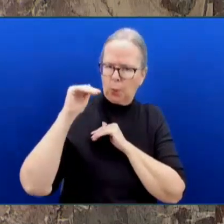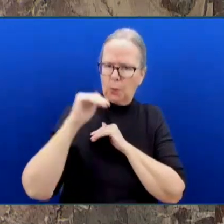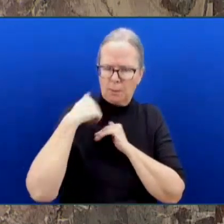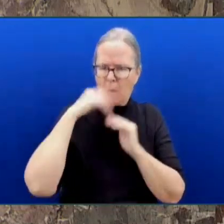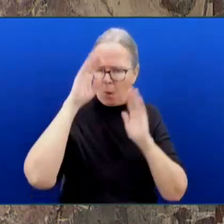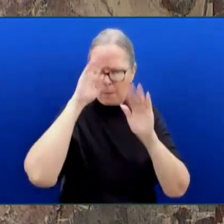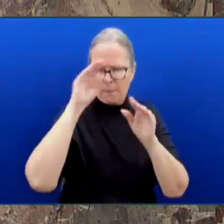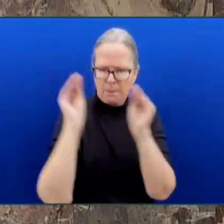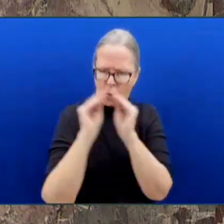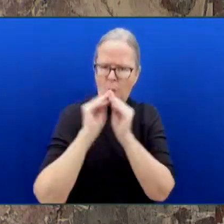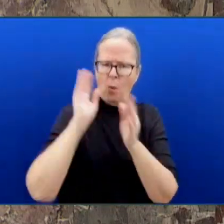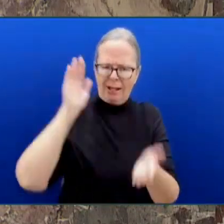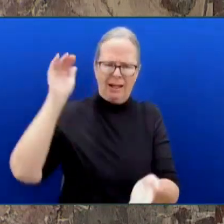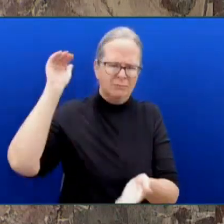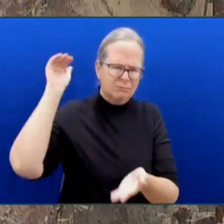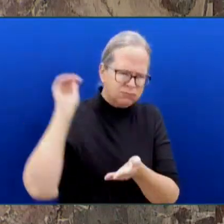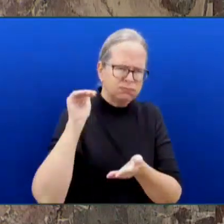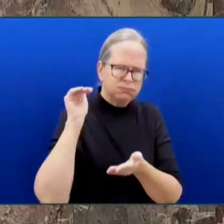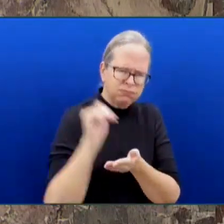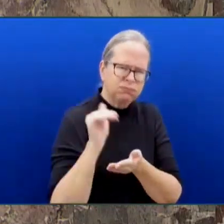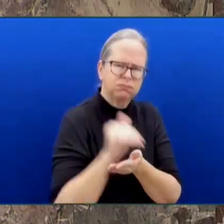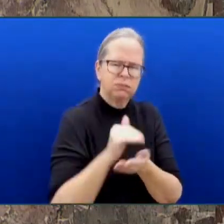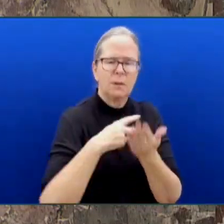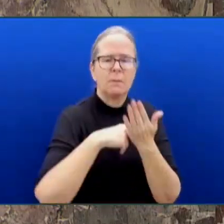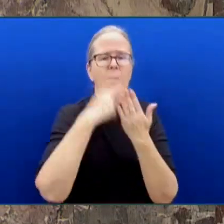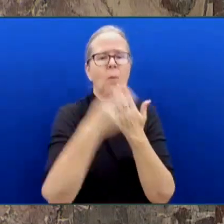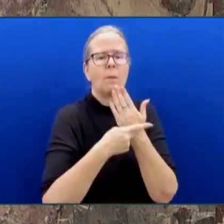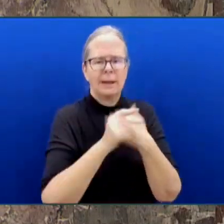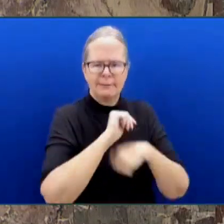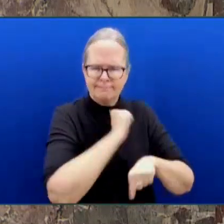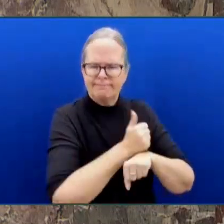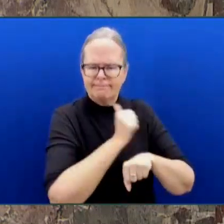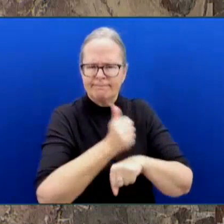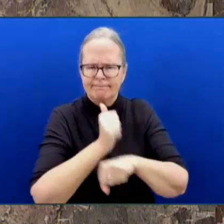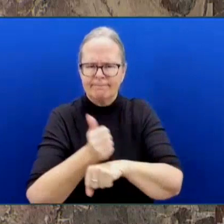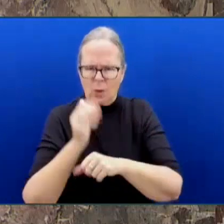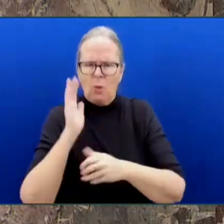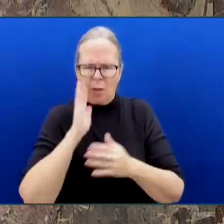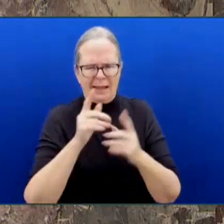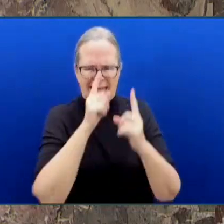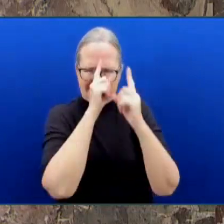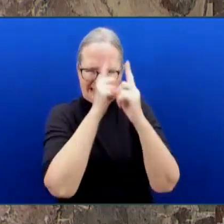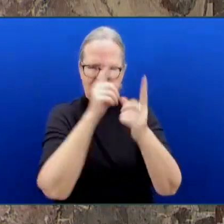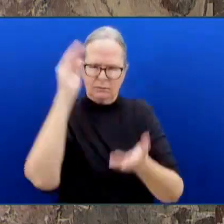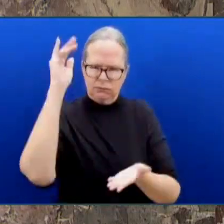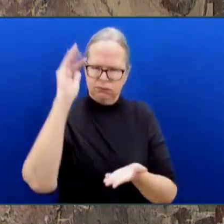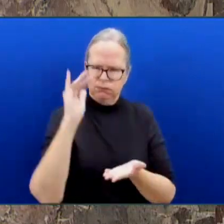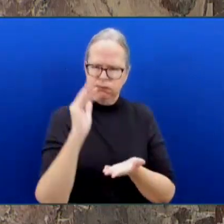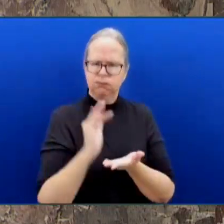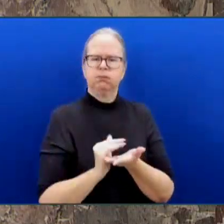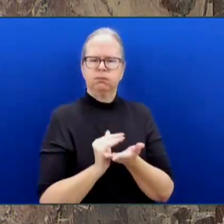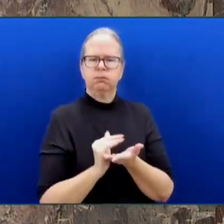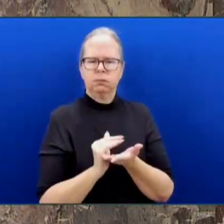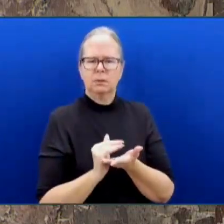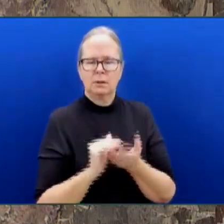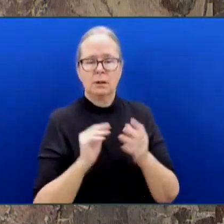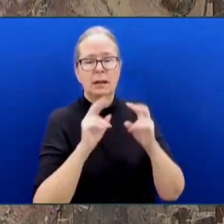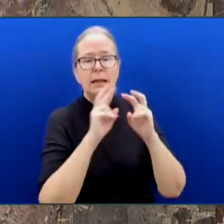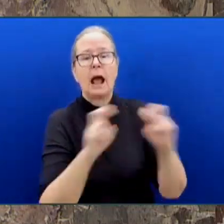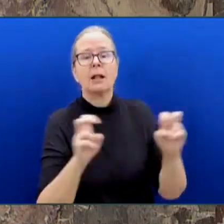Columbians need. And an analysis that is taken out of context that assumes that somehow, magically,